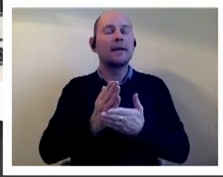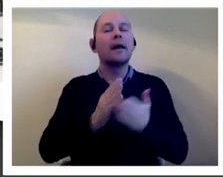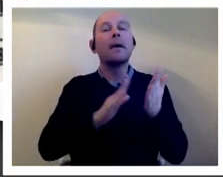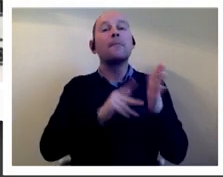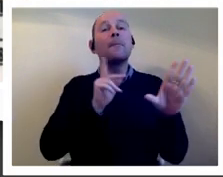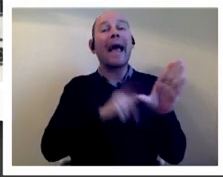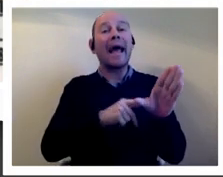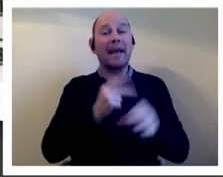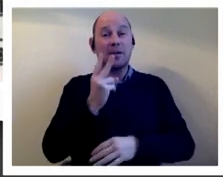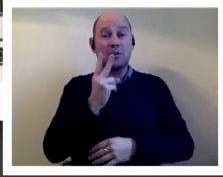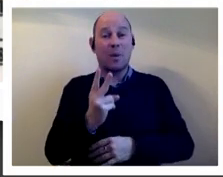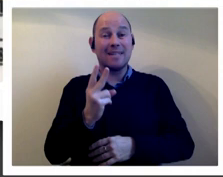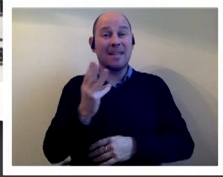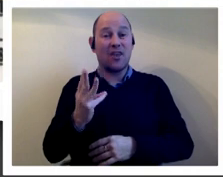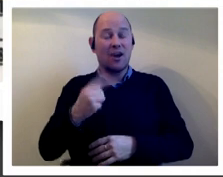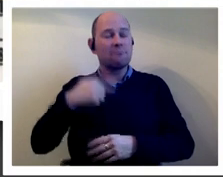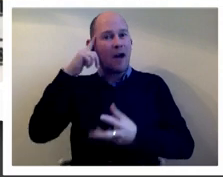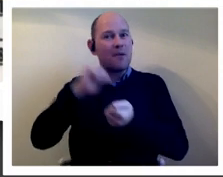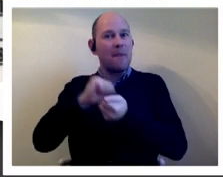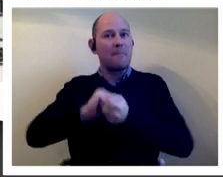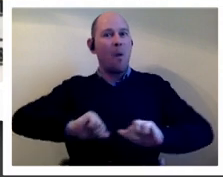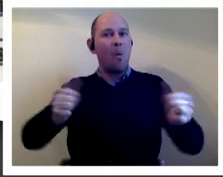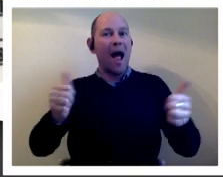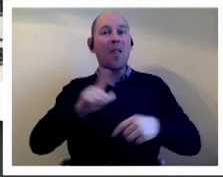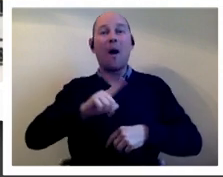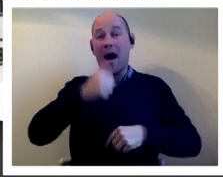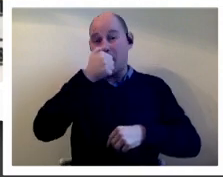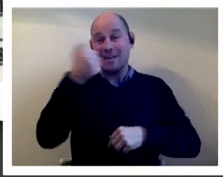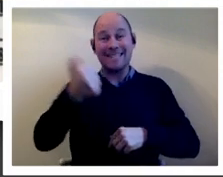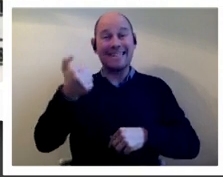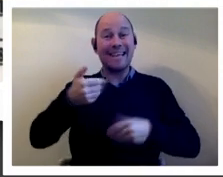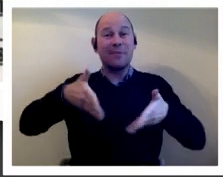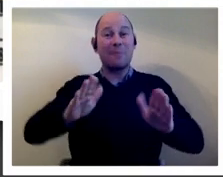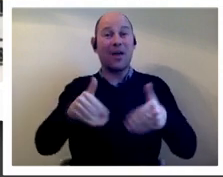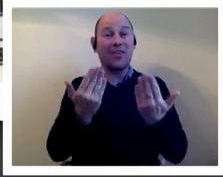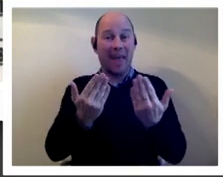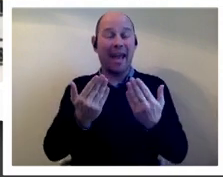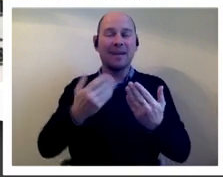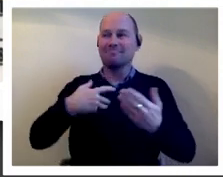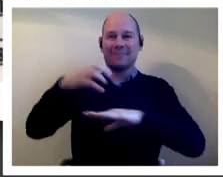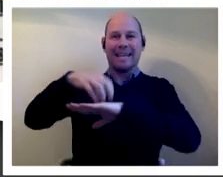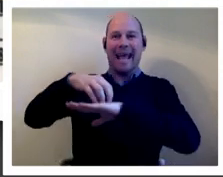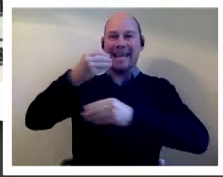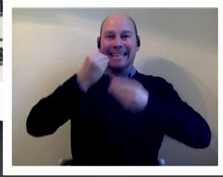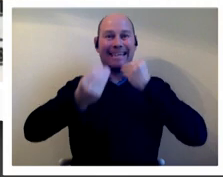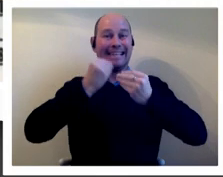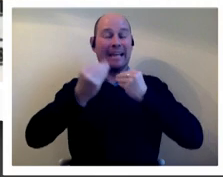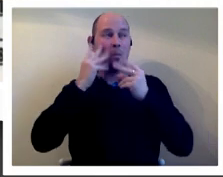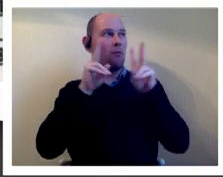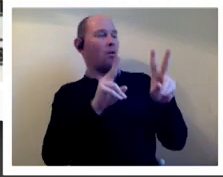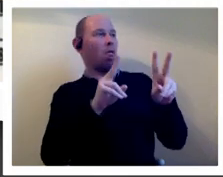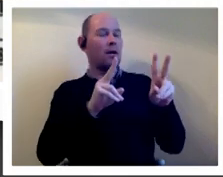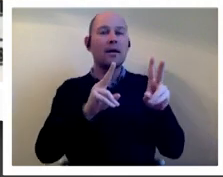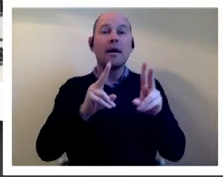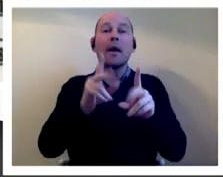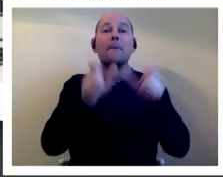remember very well because it's my 16th birthday and i was actually having my birthday cake when i was watching this members from the same group decided to